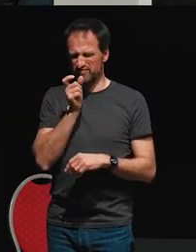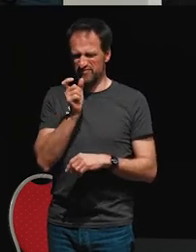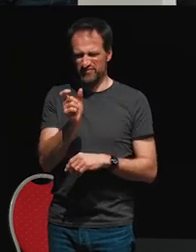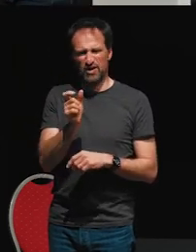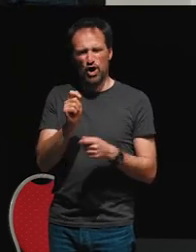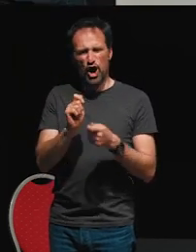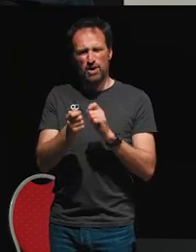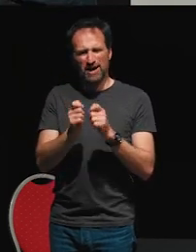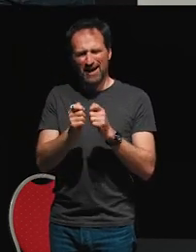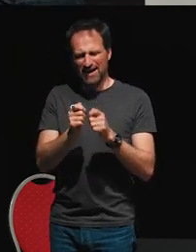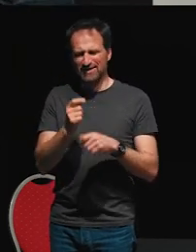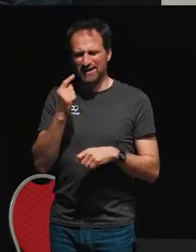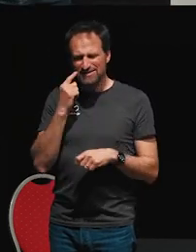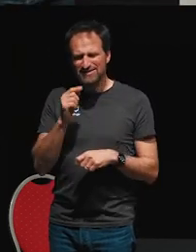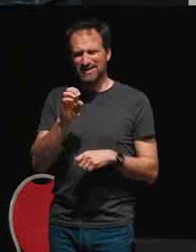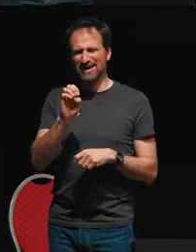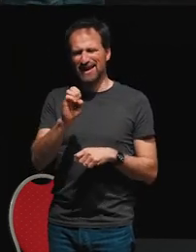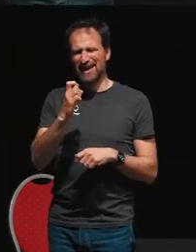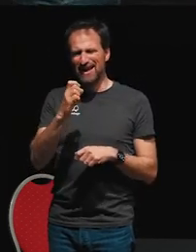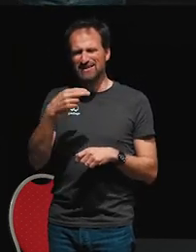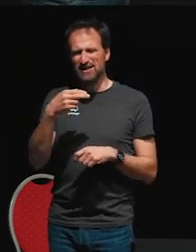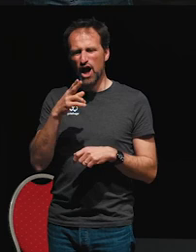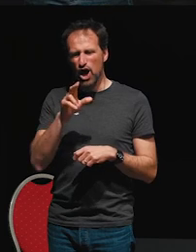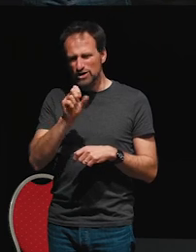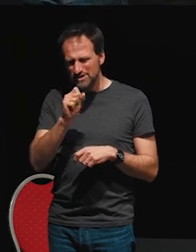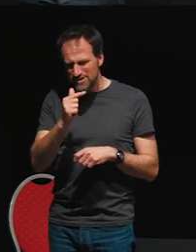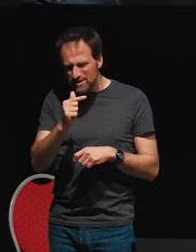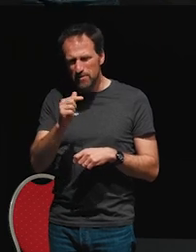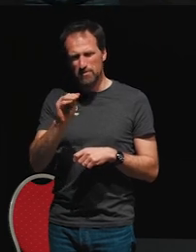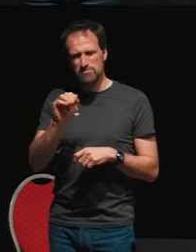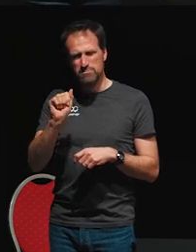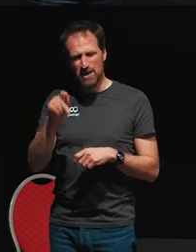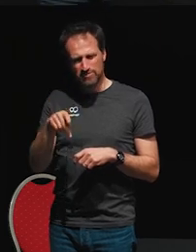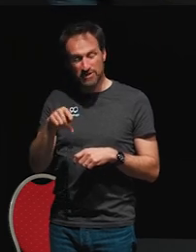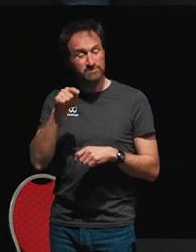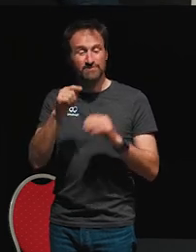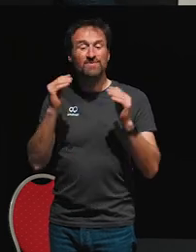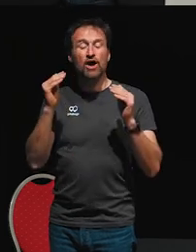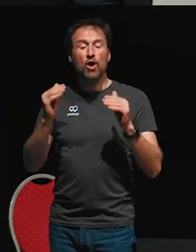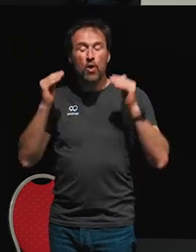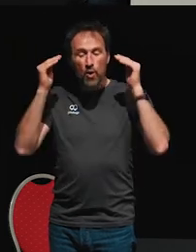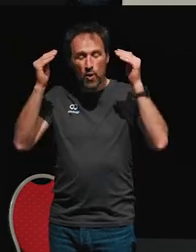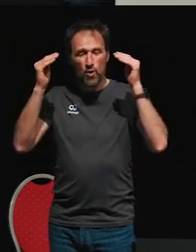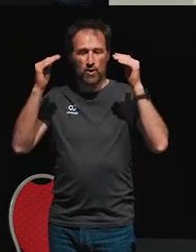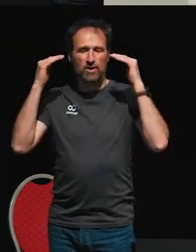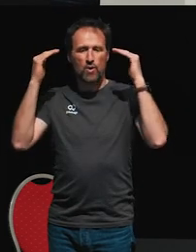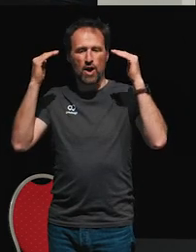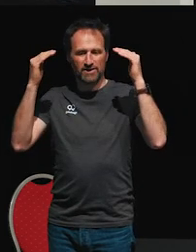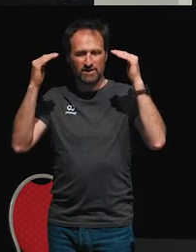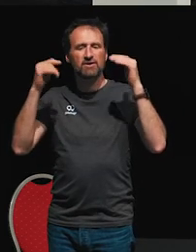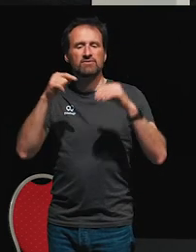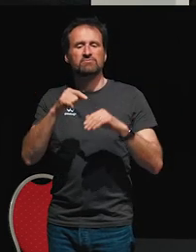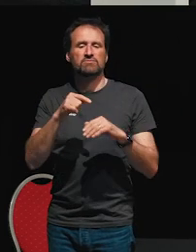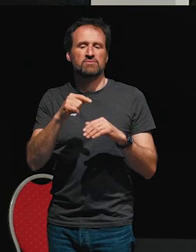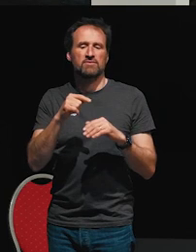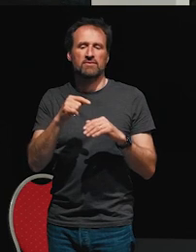called exhaust map. Exhaust map is a higher order operator, and that means it helps us deal with